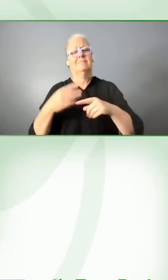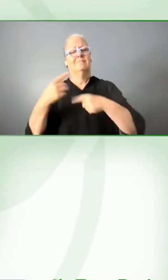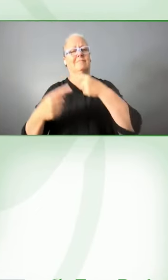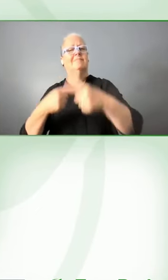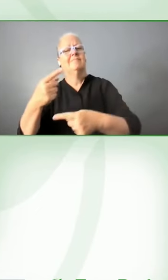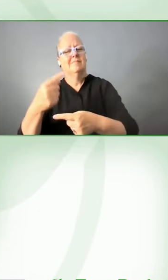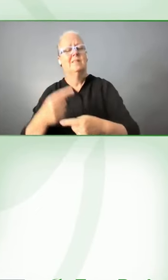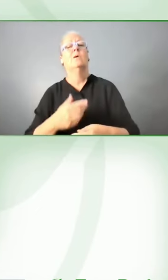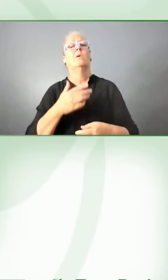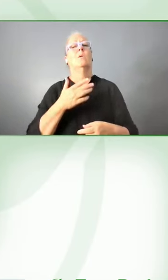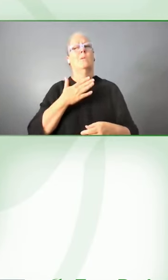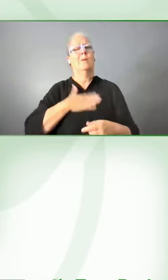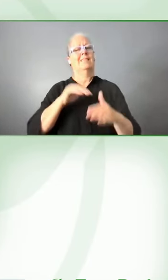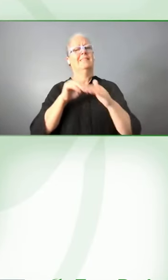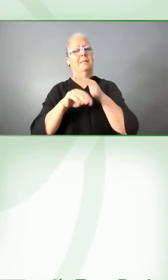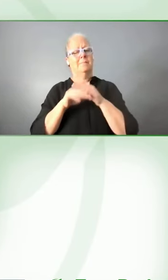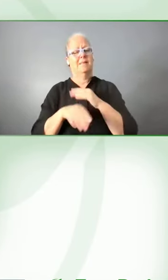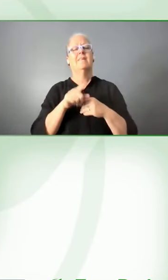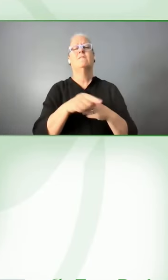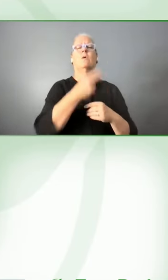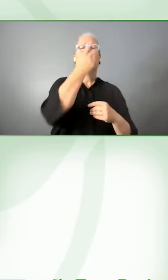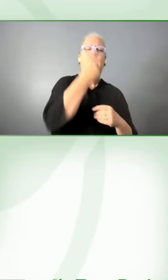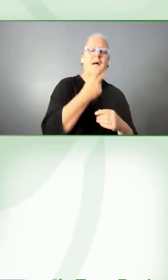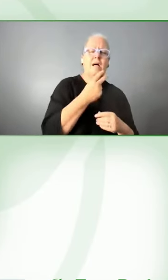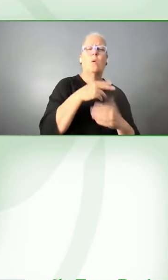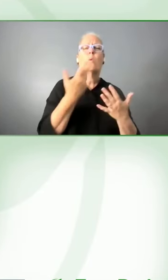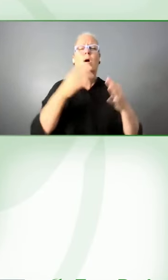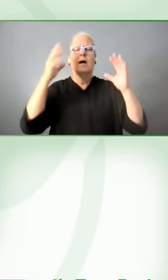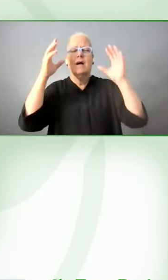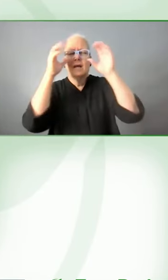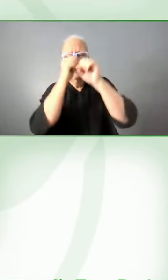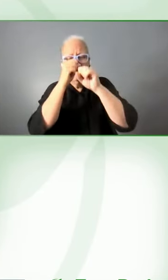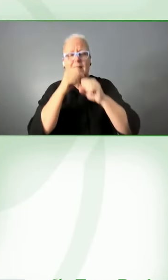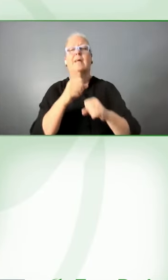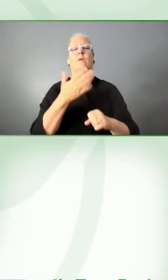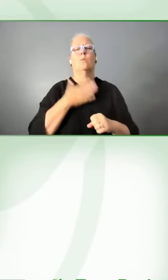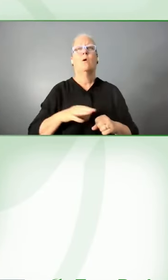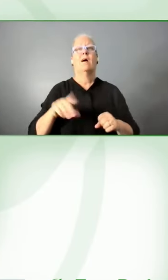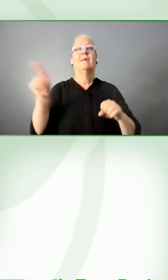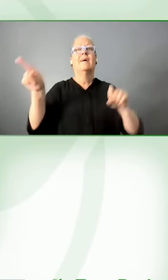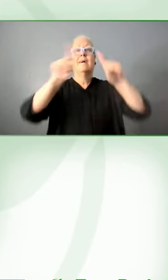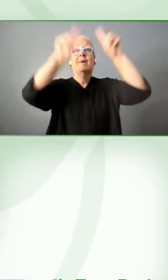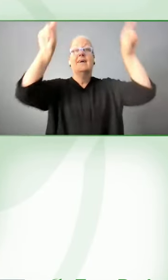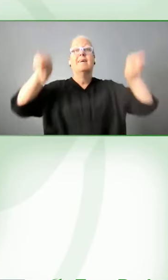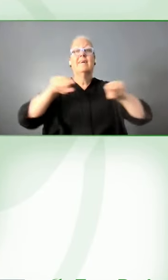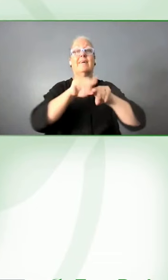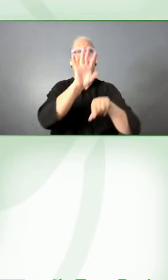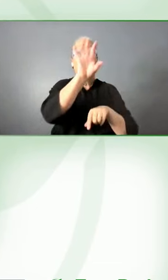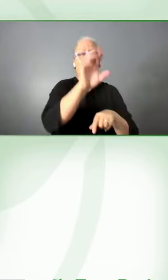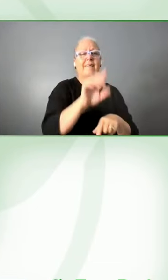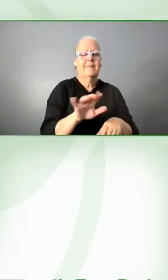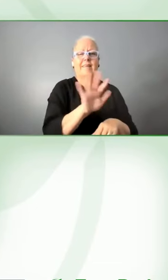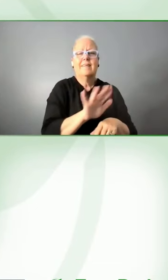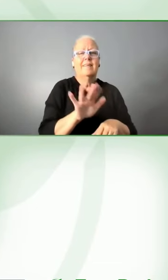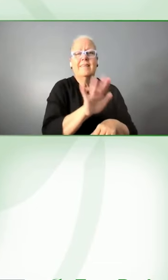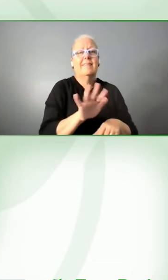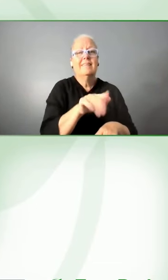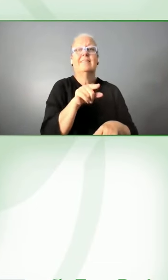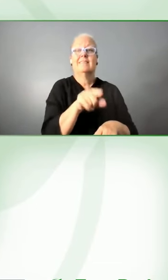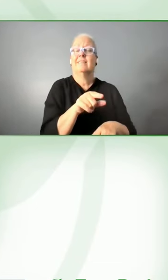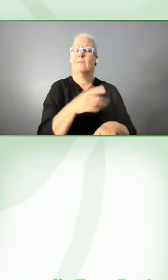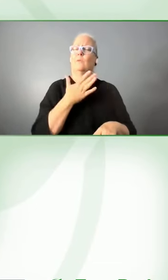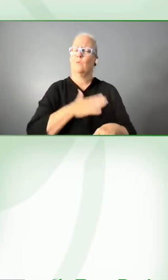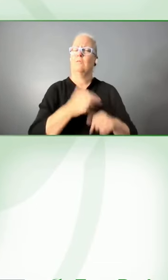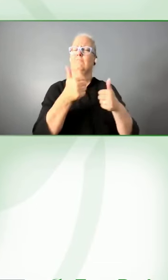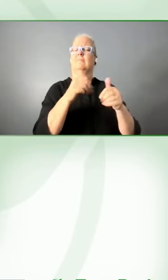for blind and low vision clients and that started two years ago atms were equipped with voice